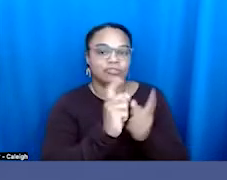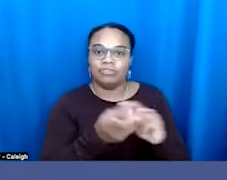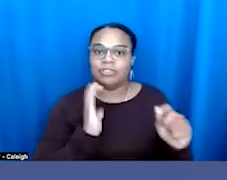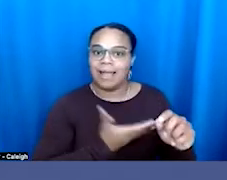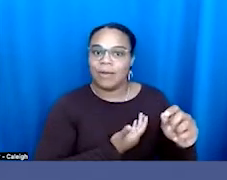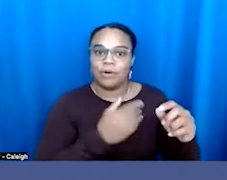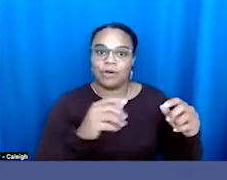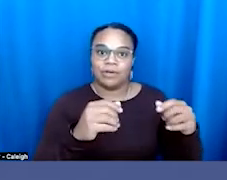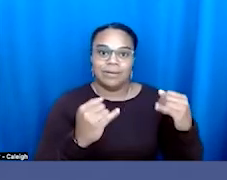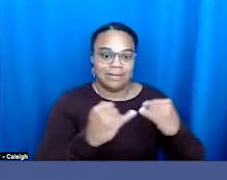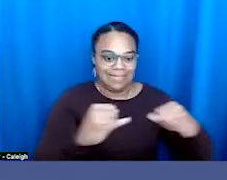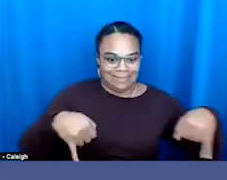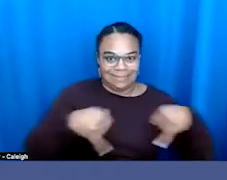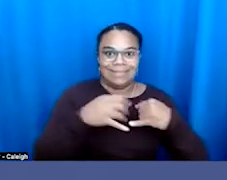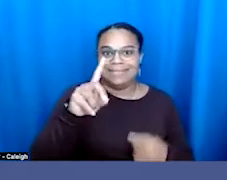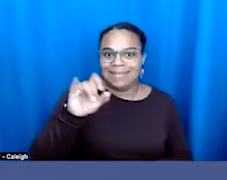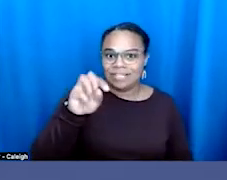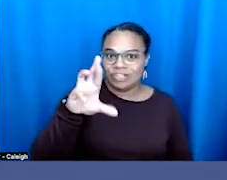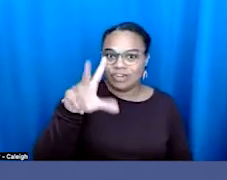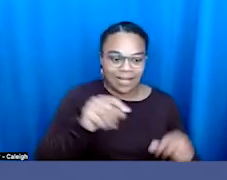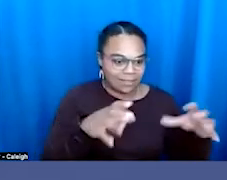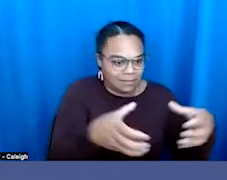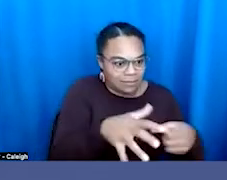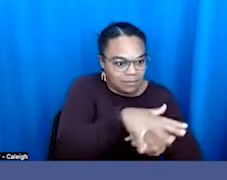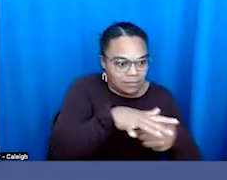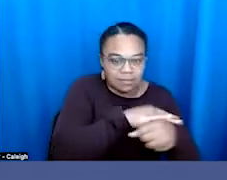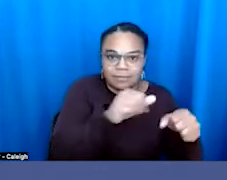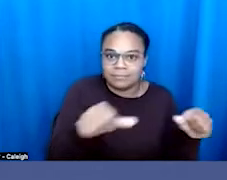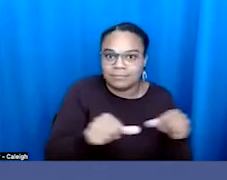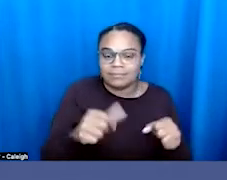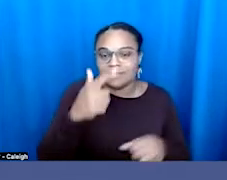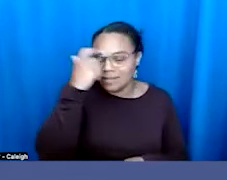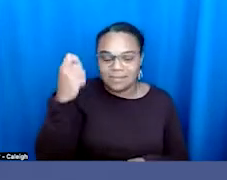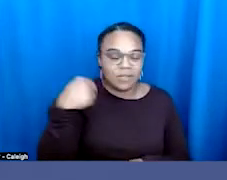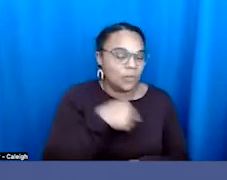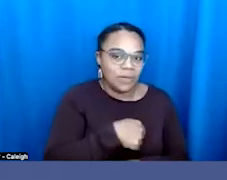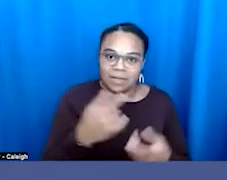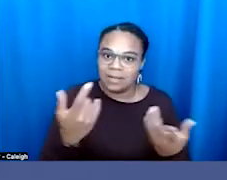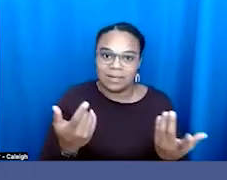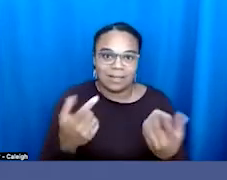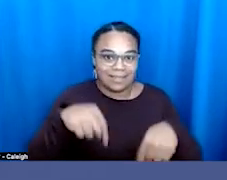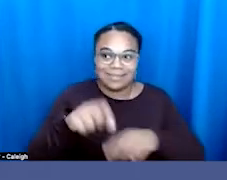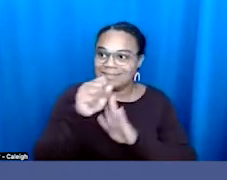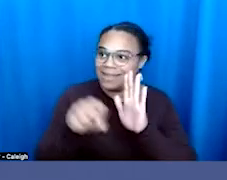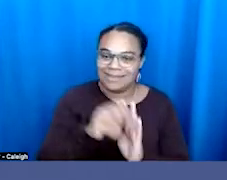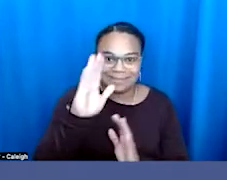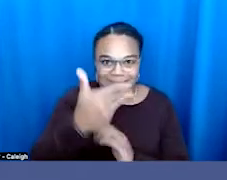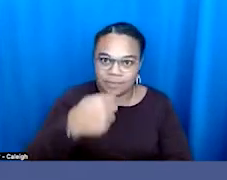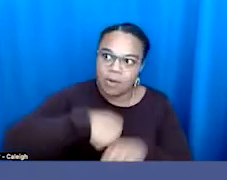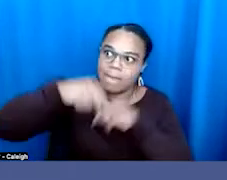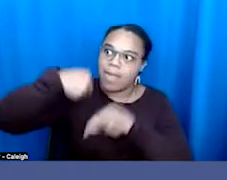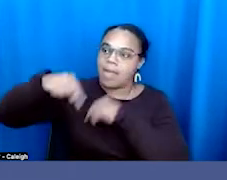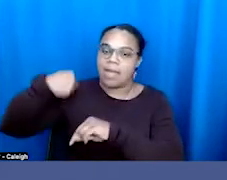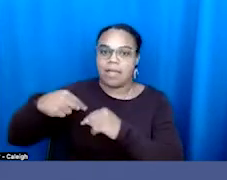mass for voting. And because we're also in a state, and and back to this white supremacist